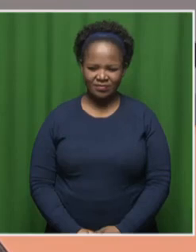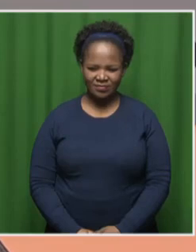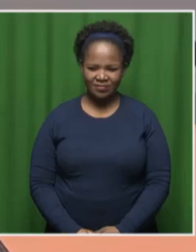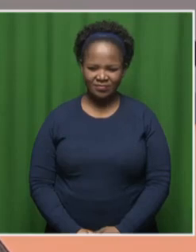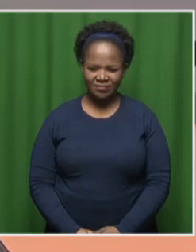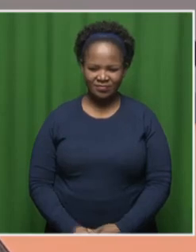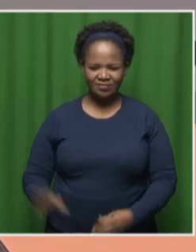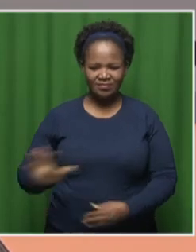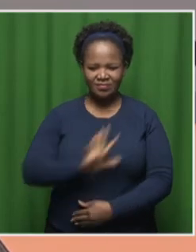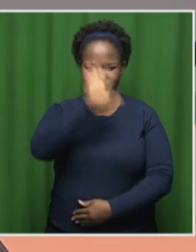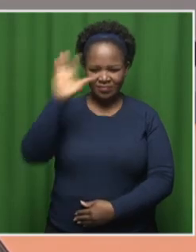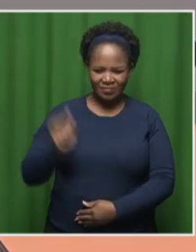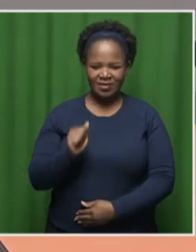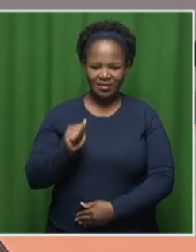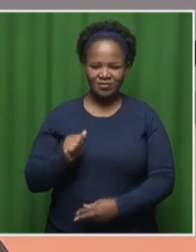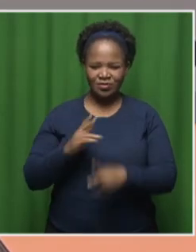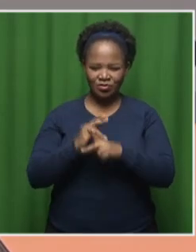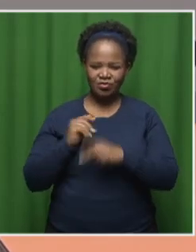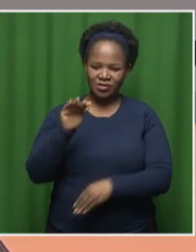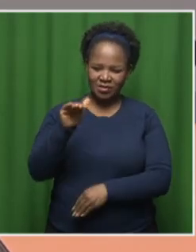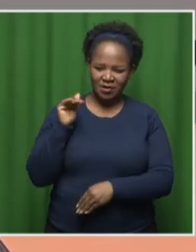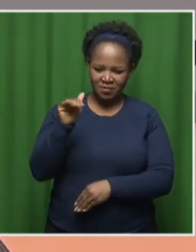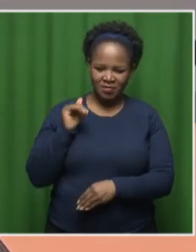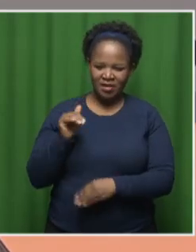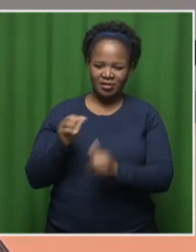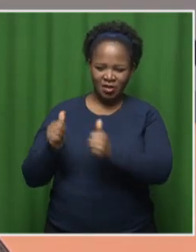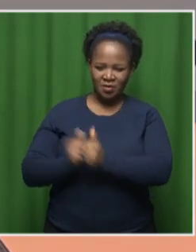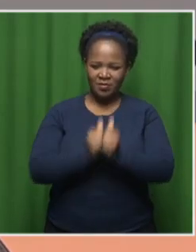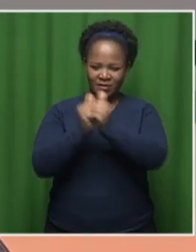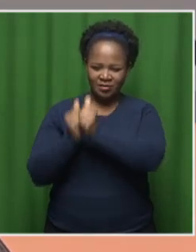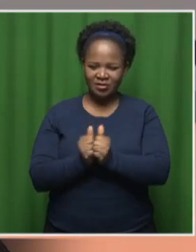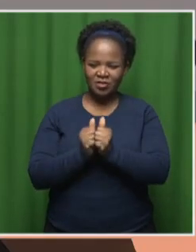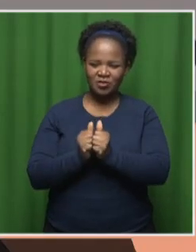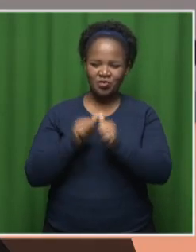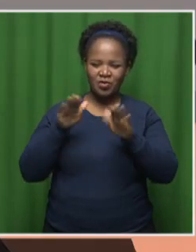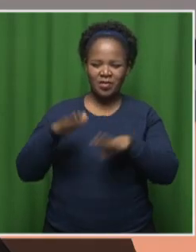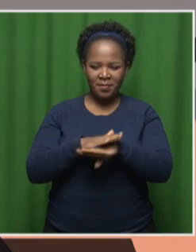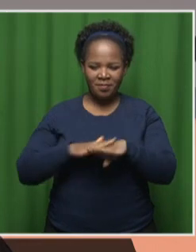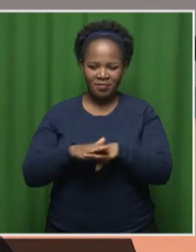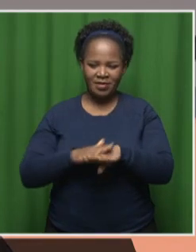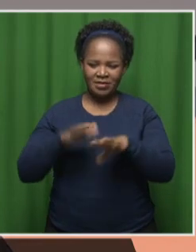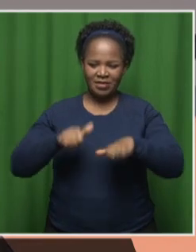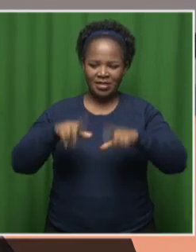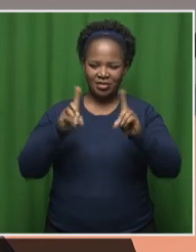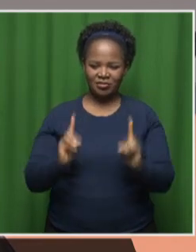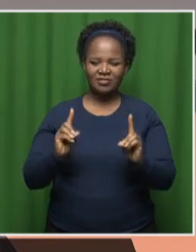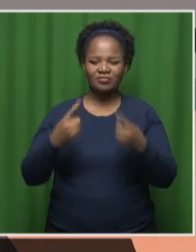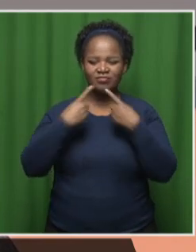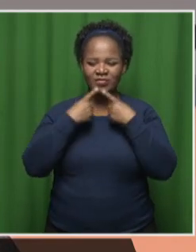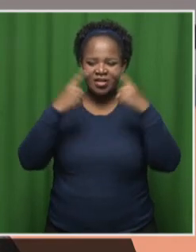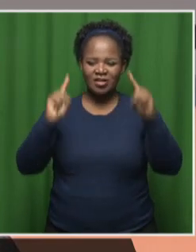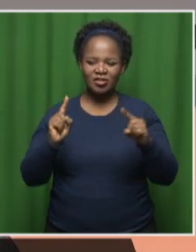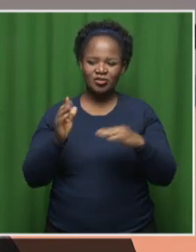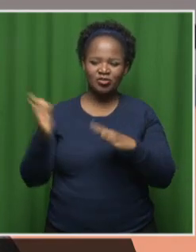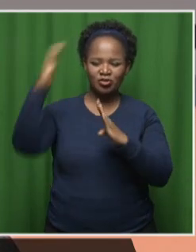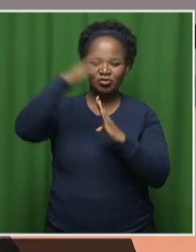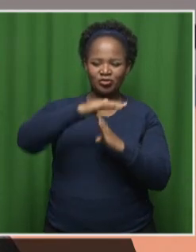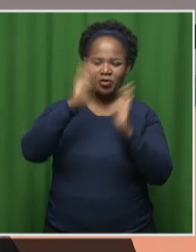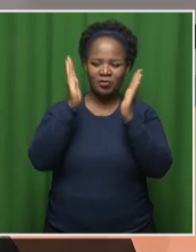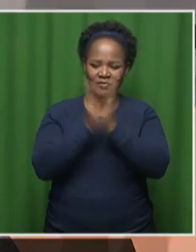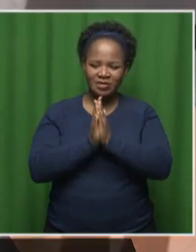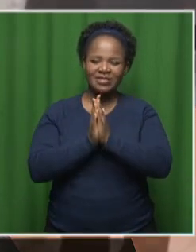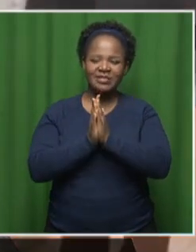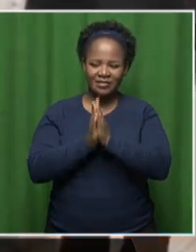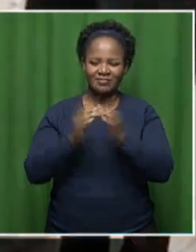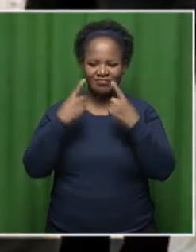The South African Reserve Bank, in partnership with the Department of Basic Education, has announced the top 10 finalist teams and winners of the